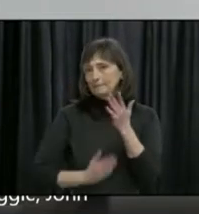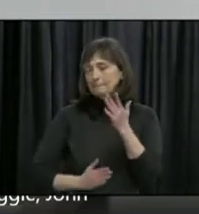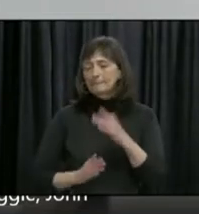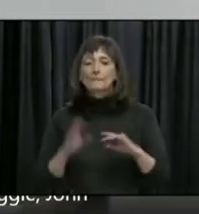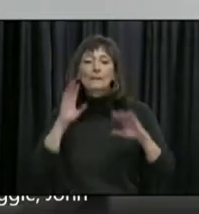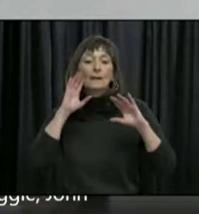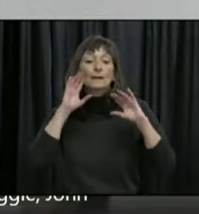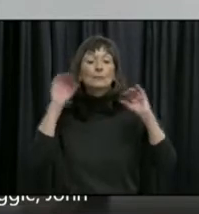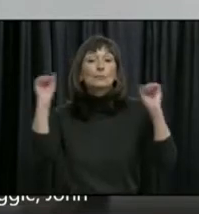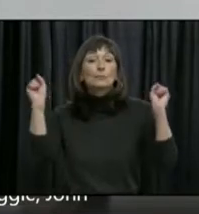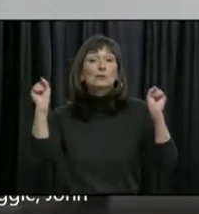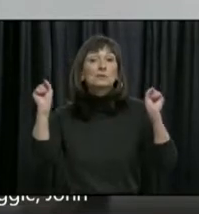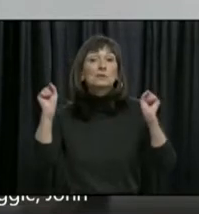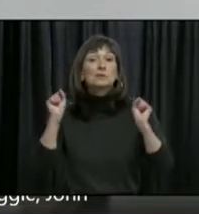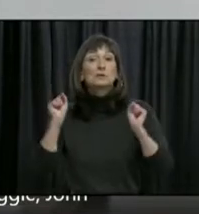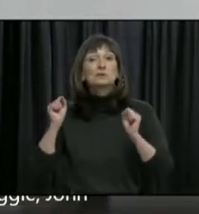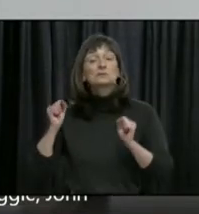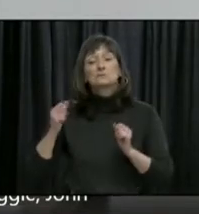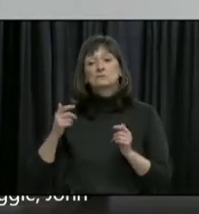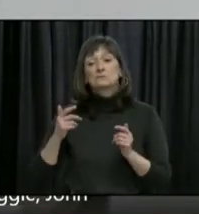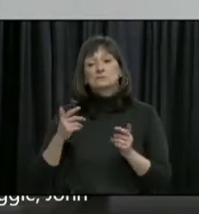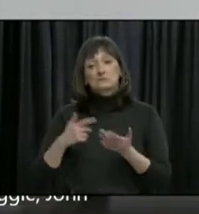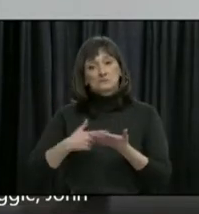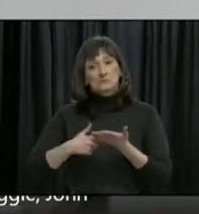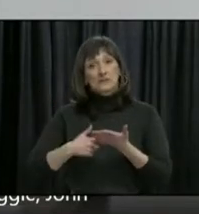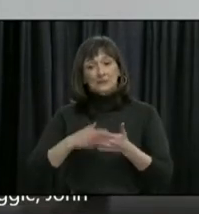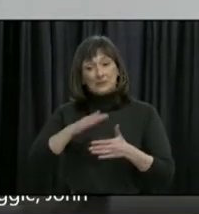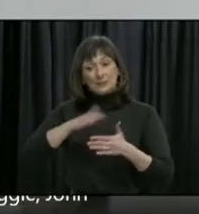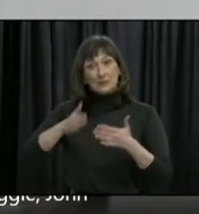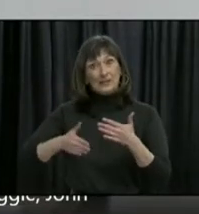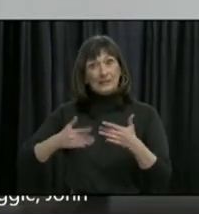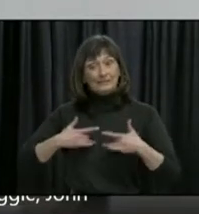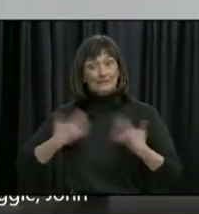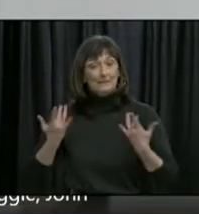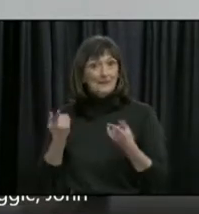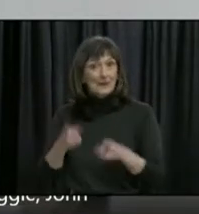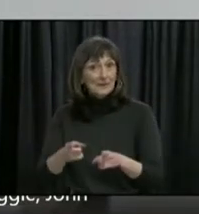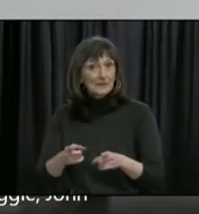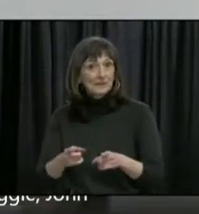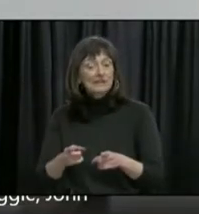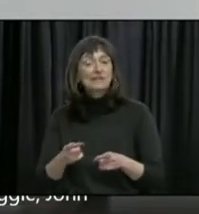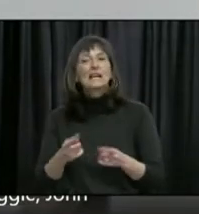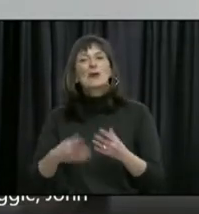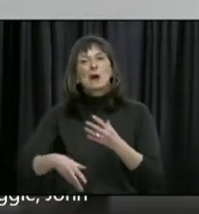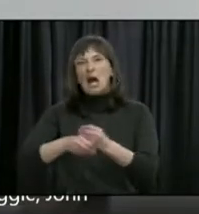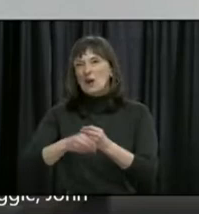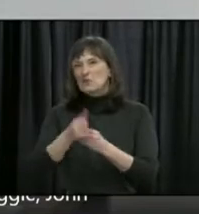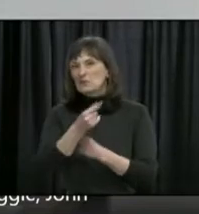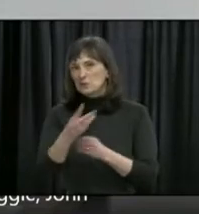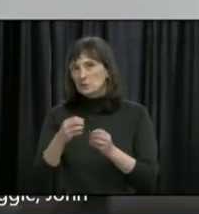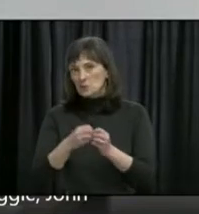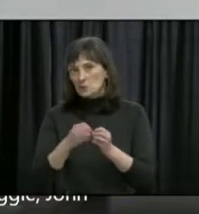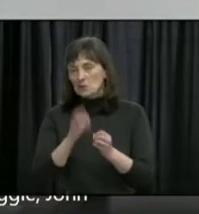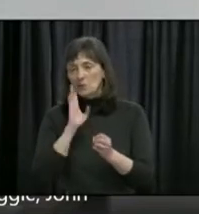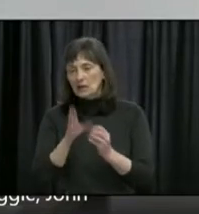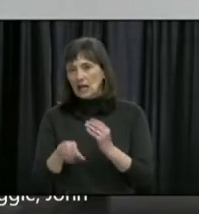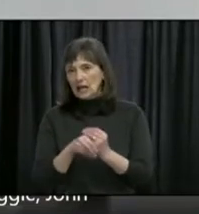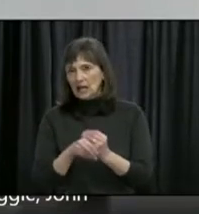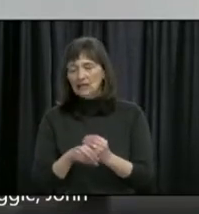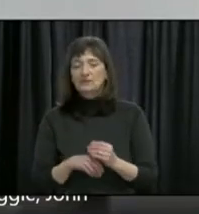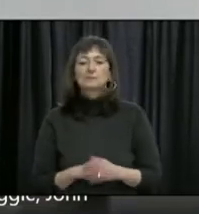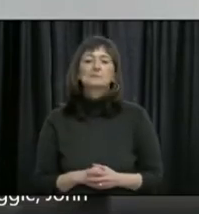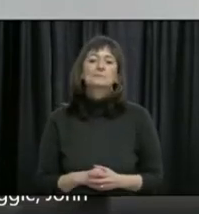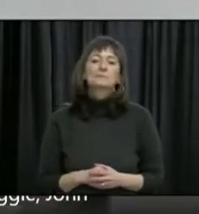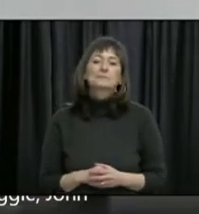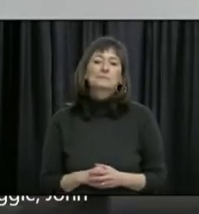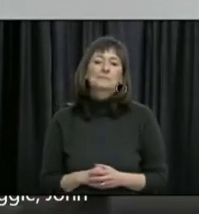some events over the course of this weekend and today. And I'll just add a couple to that, if I may, before I start with my